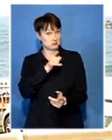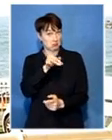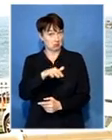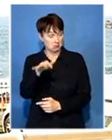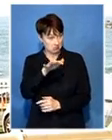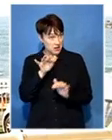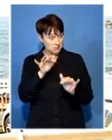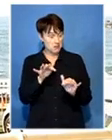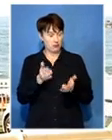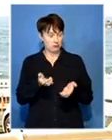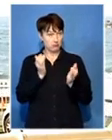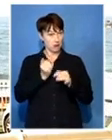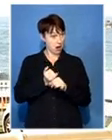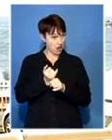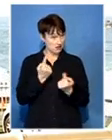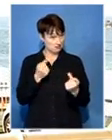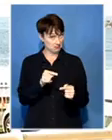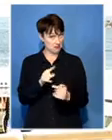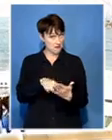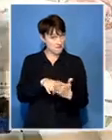people woken up this morning to go out and vote